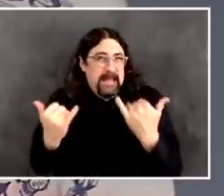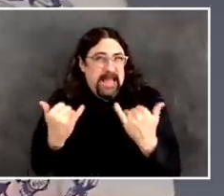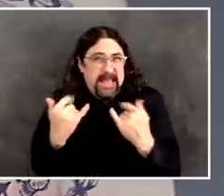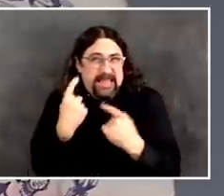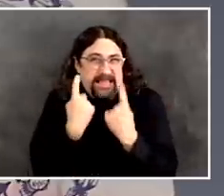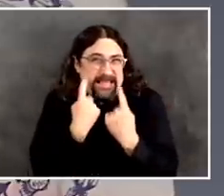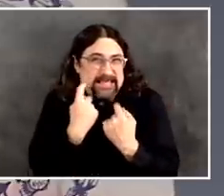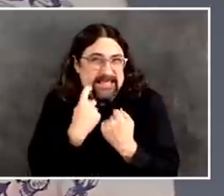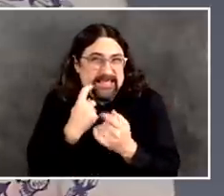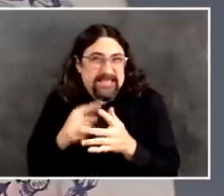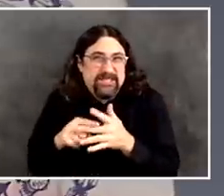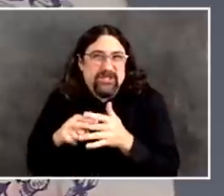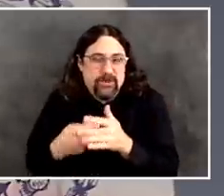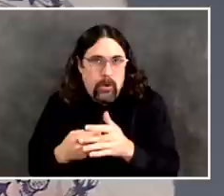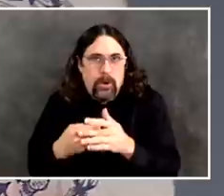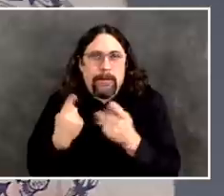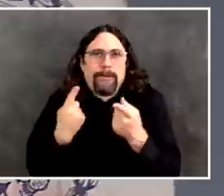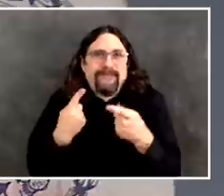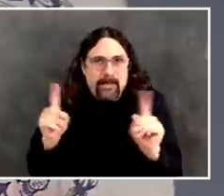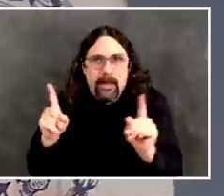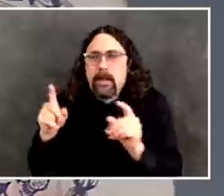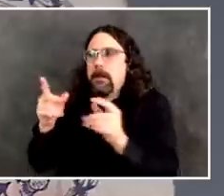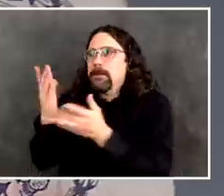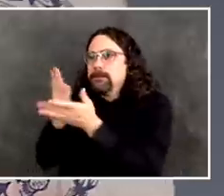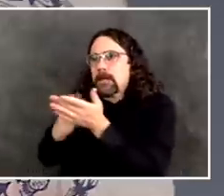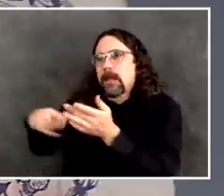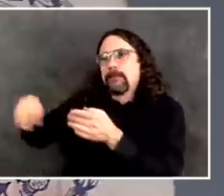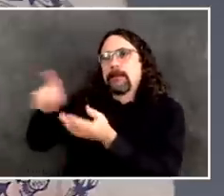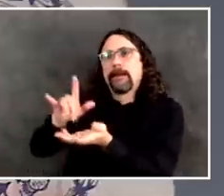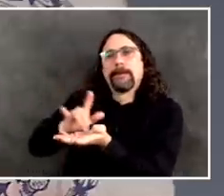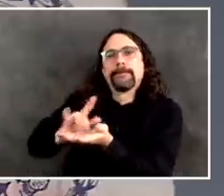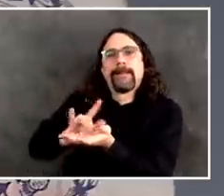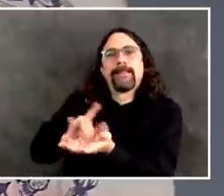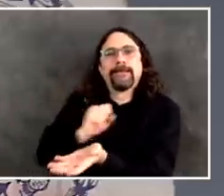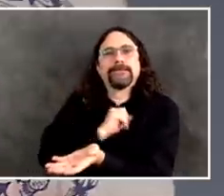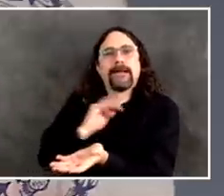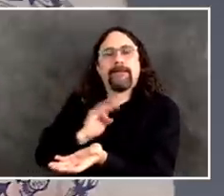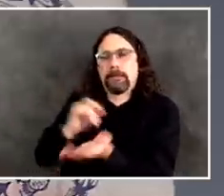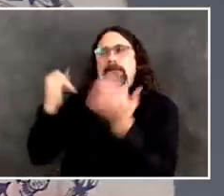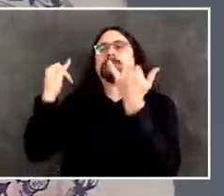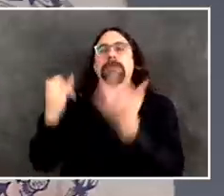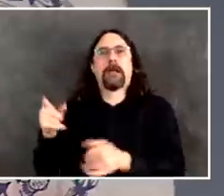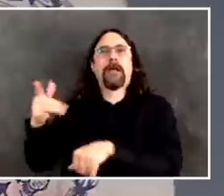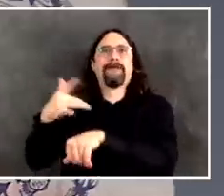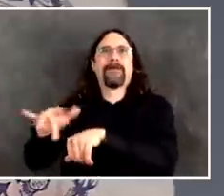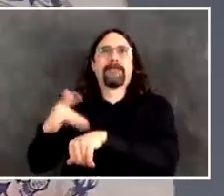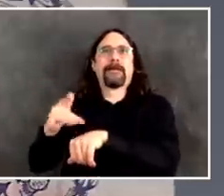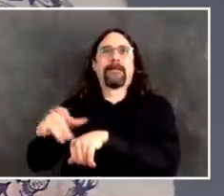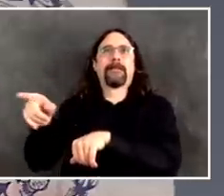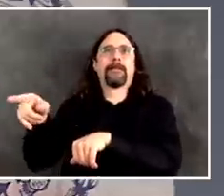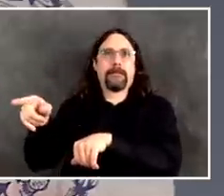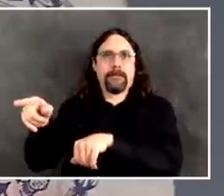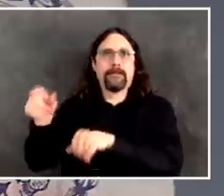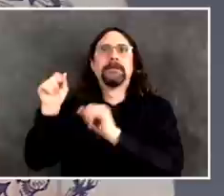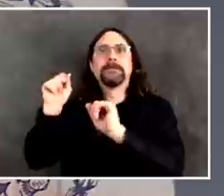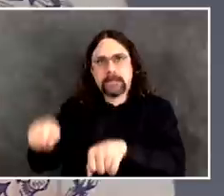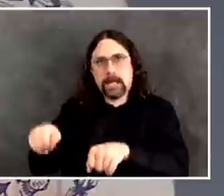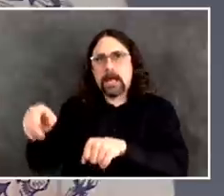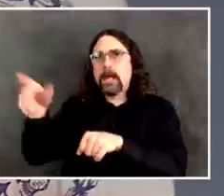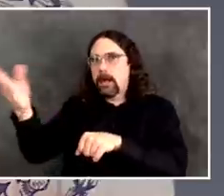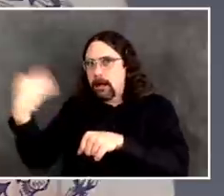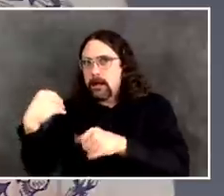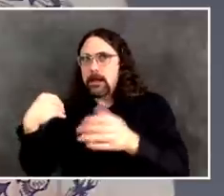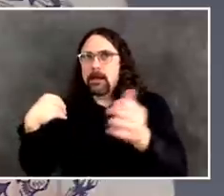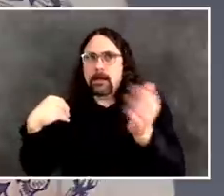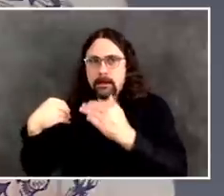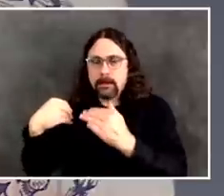protect the people doing the test. So again, to do a test, you need the kit, you need the person, the trained person to give the test, you need the PPEs to protect them, and then